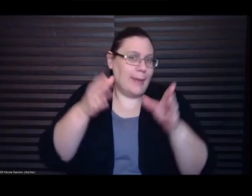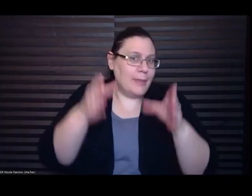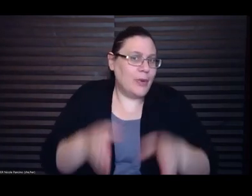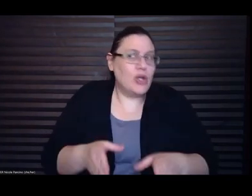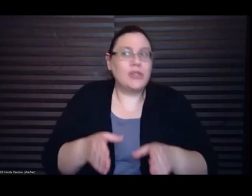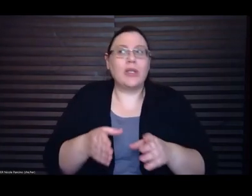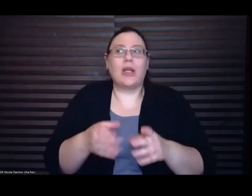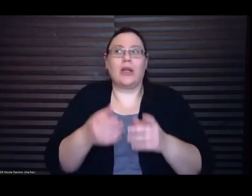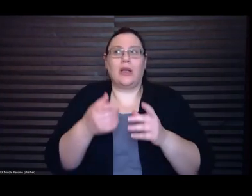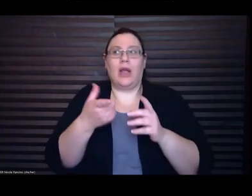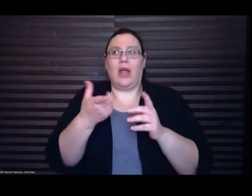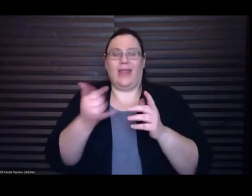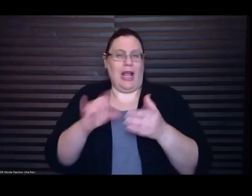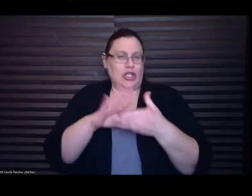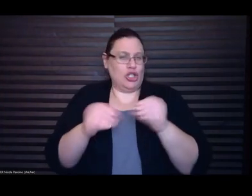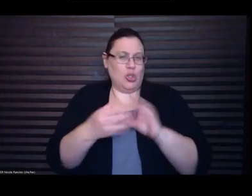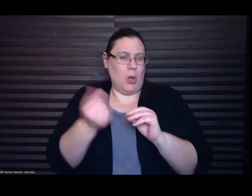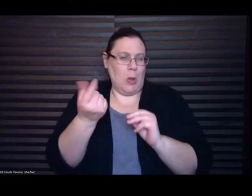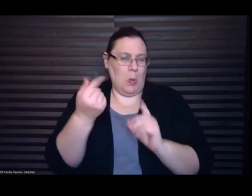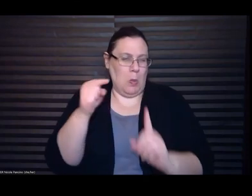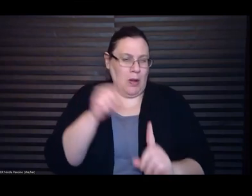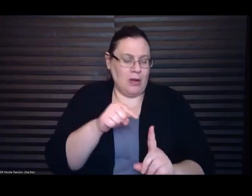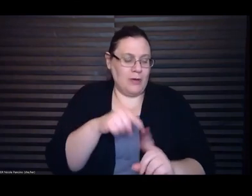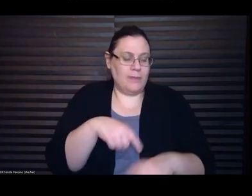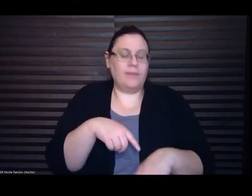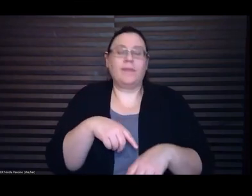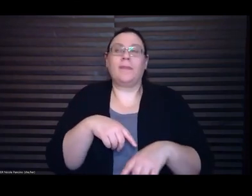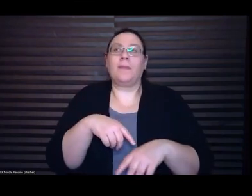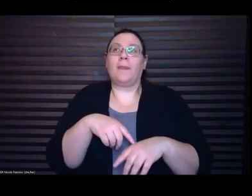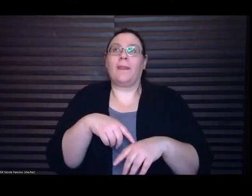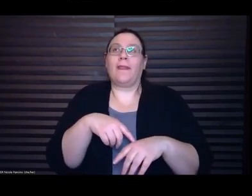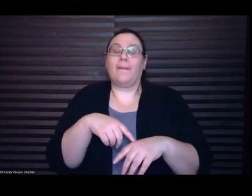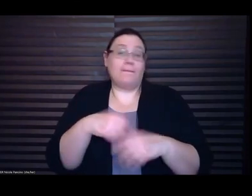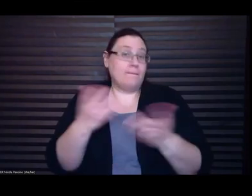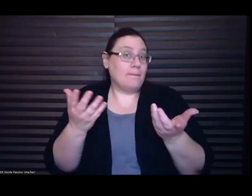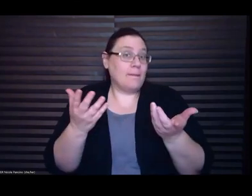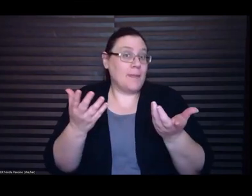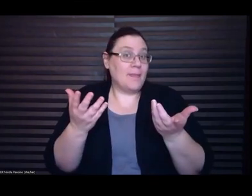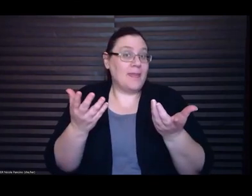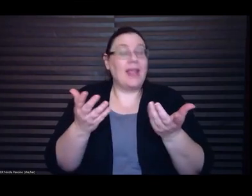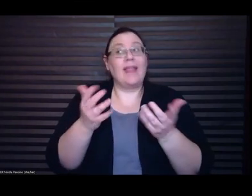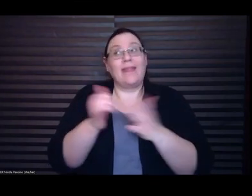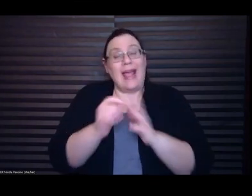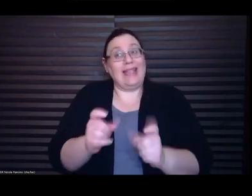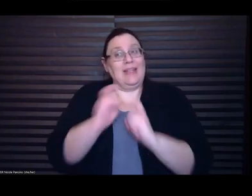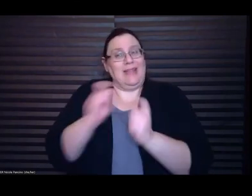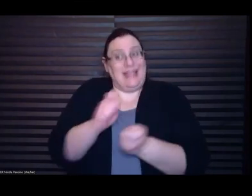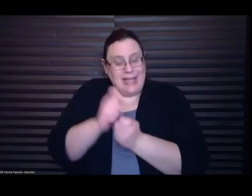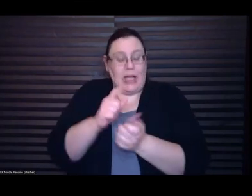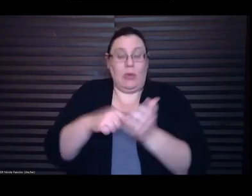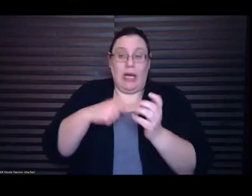yeah and that gives me just what I need to you know get to the next the next through the next paragraph